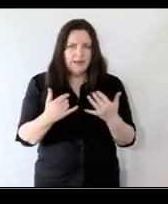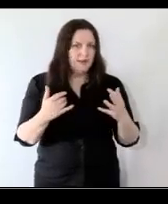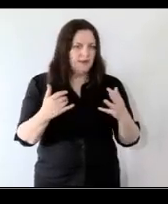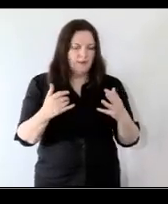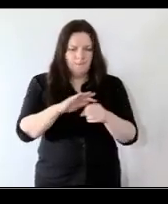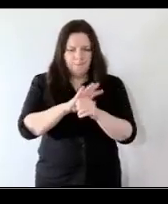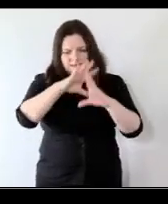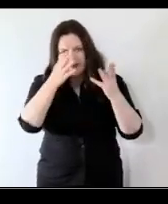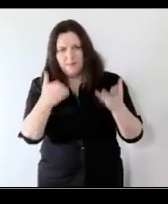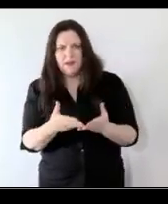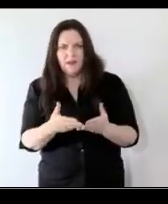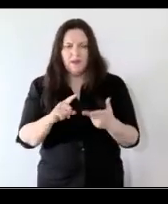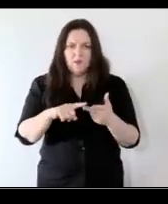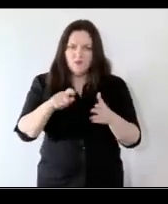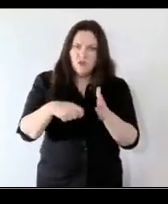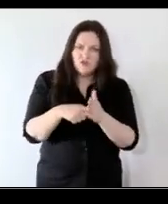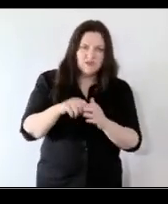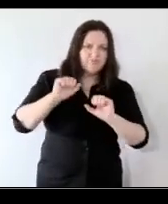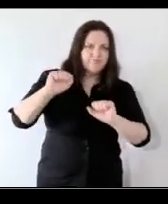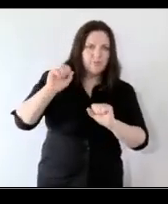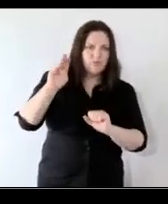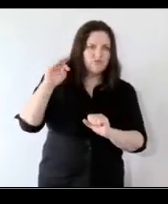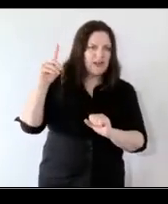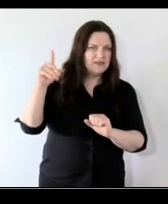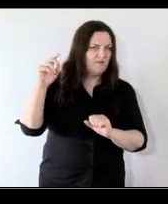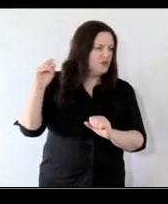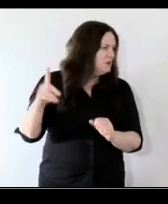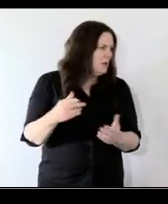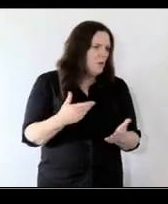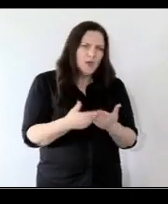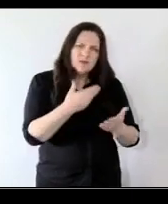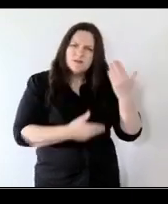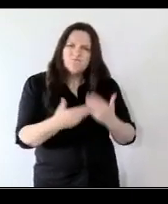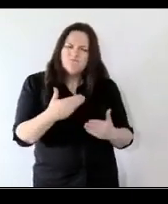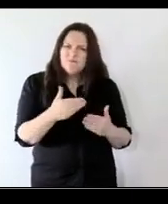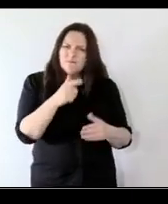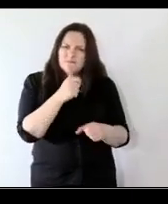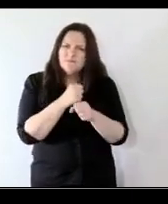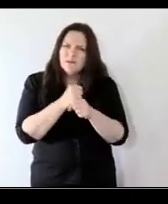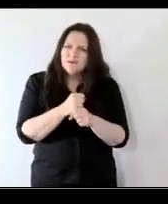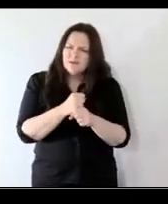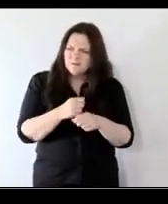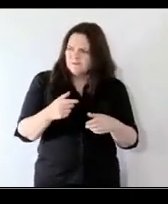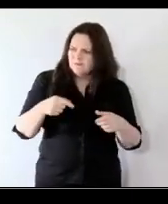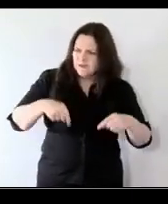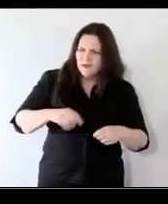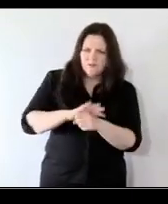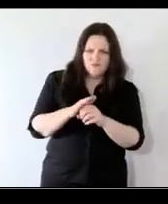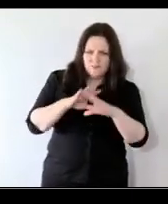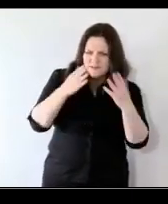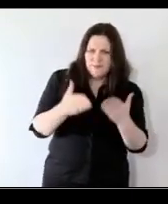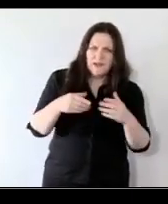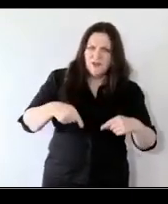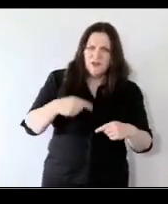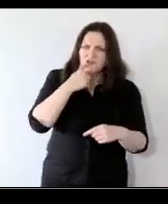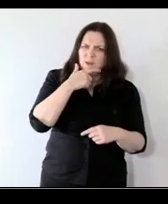right down to then projects in bradford can you give us a feel of what the pandemic has looked like on the ground in places like dublin